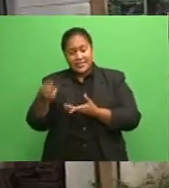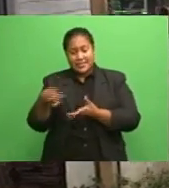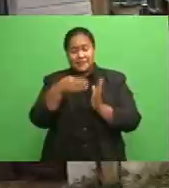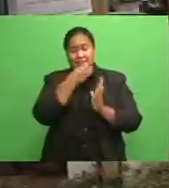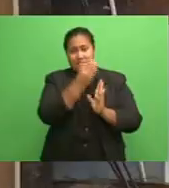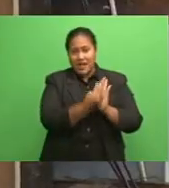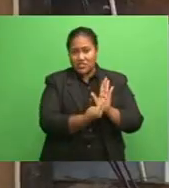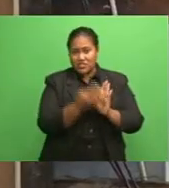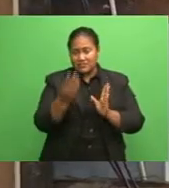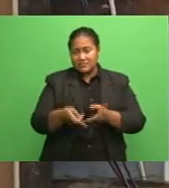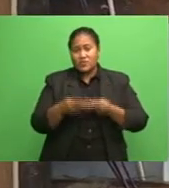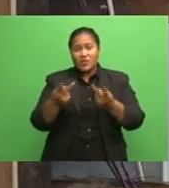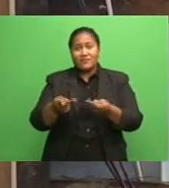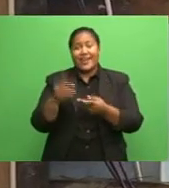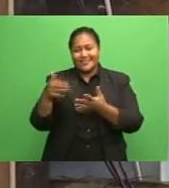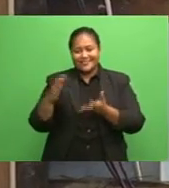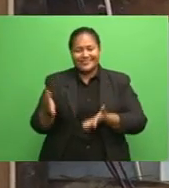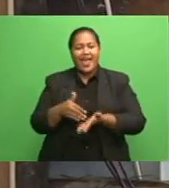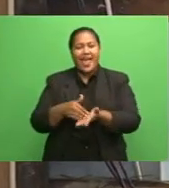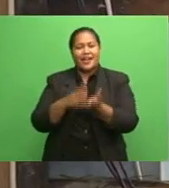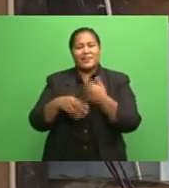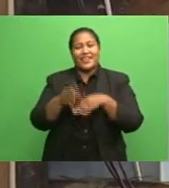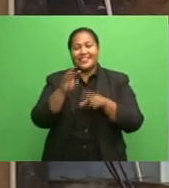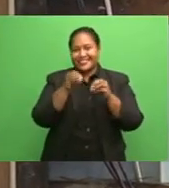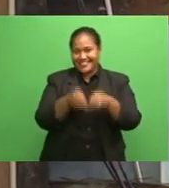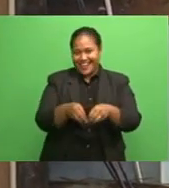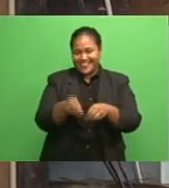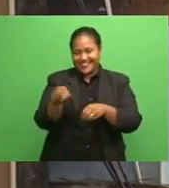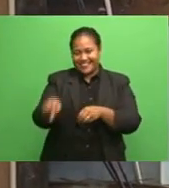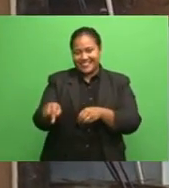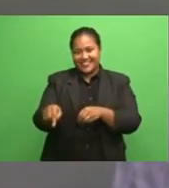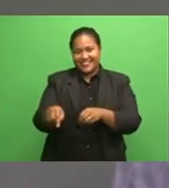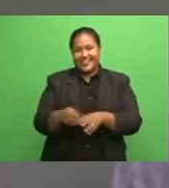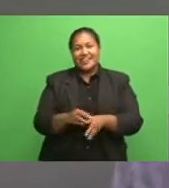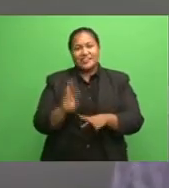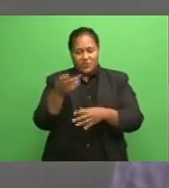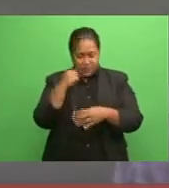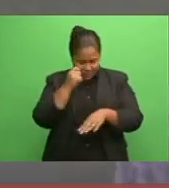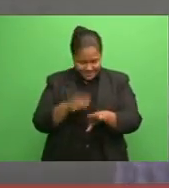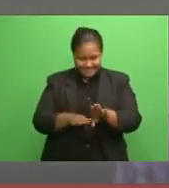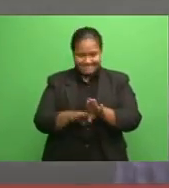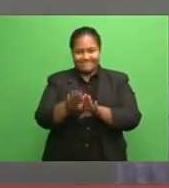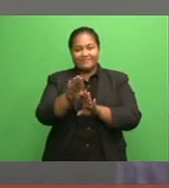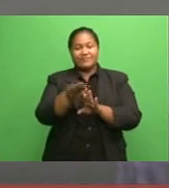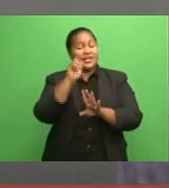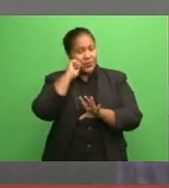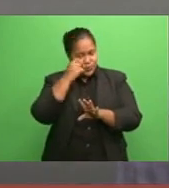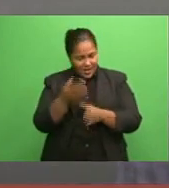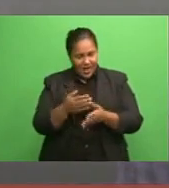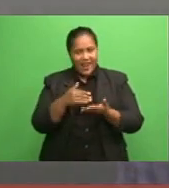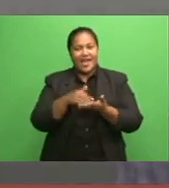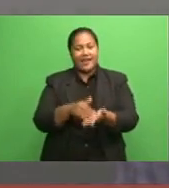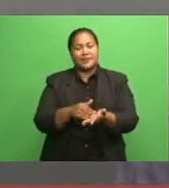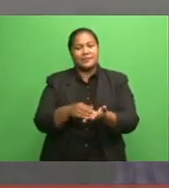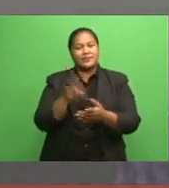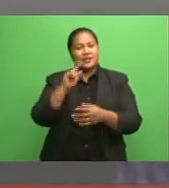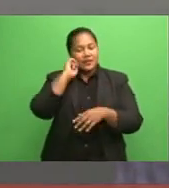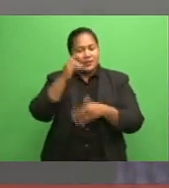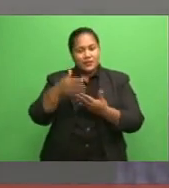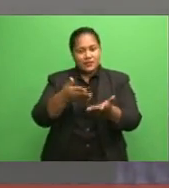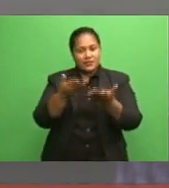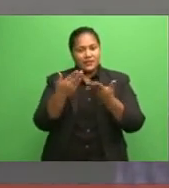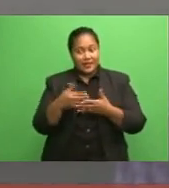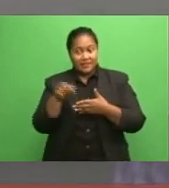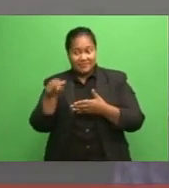the much needed boost for the sector. But it will, it will help and it will certainly give a boost to